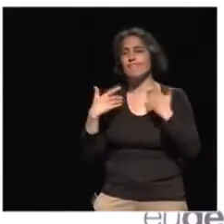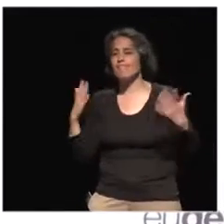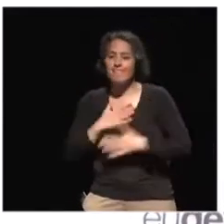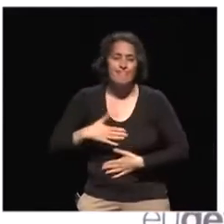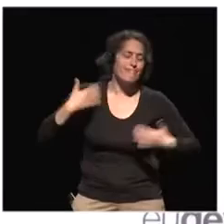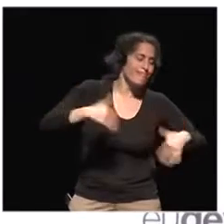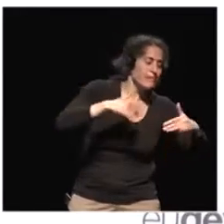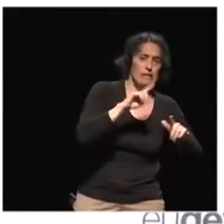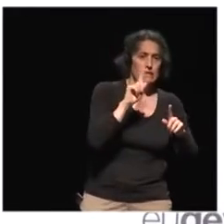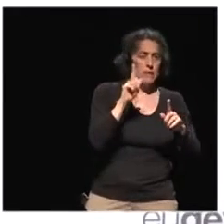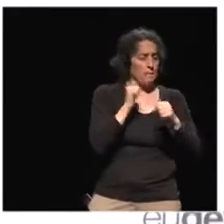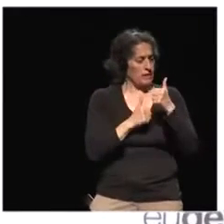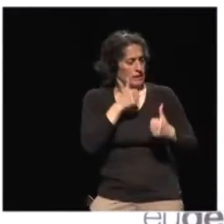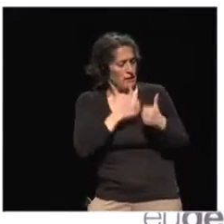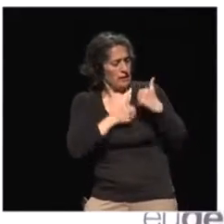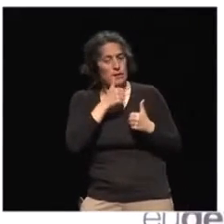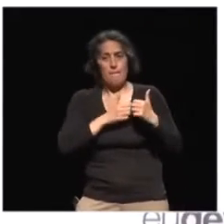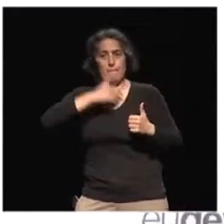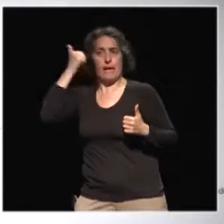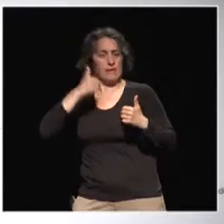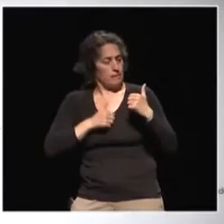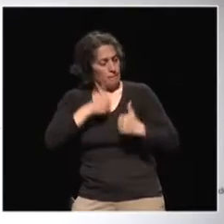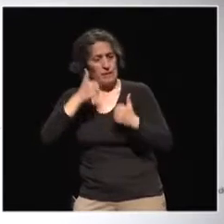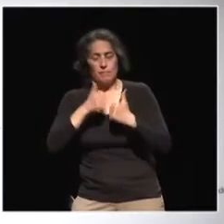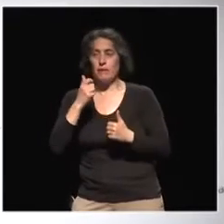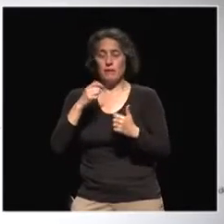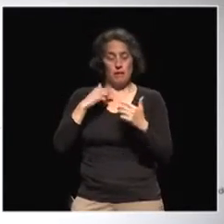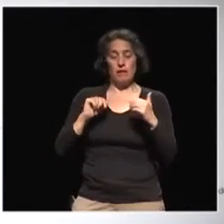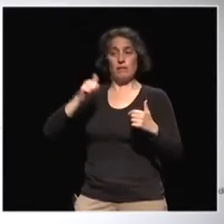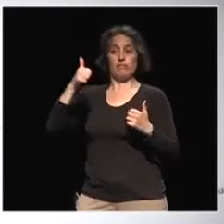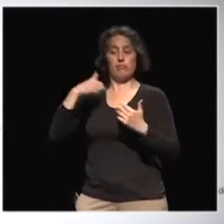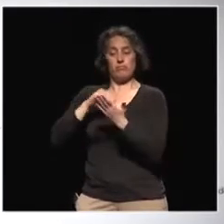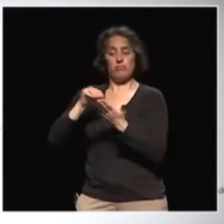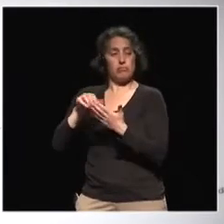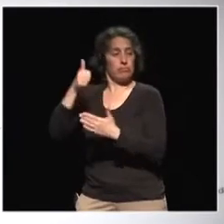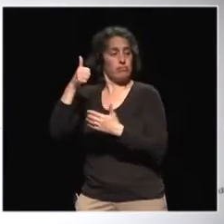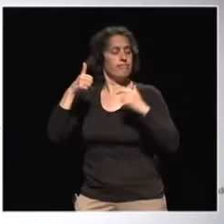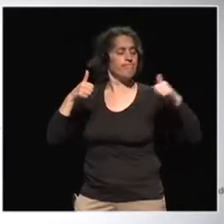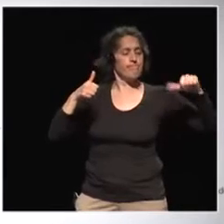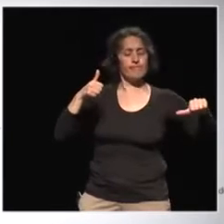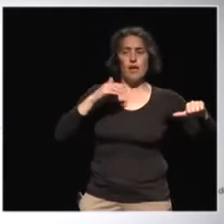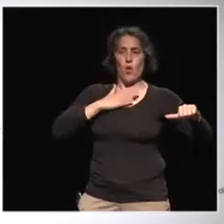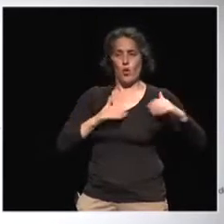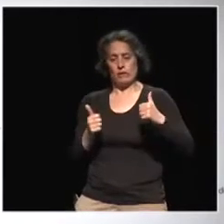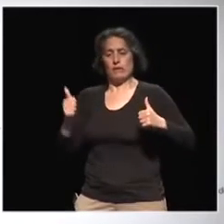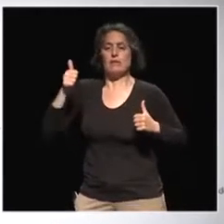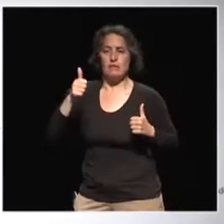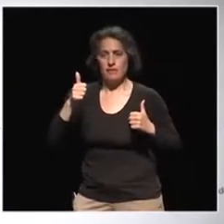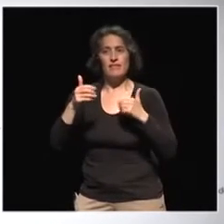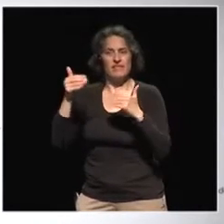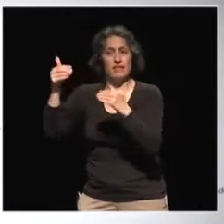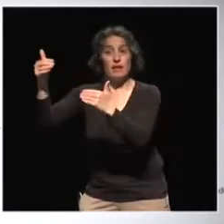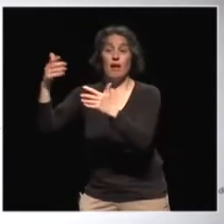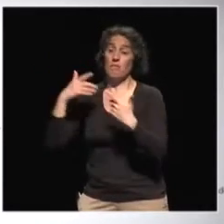person. So it becomes a very predatorial mentality mindset. And that goes on and builds up and it becomes